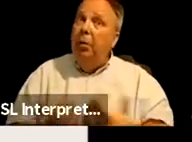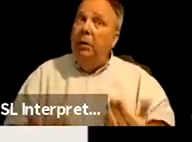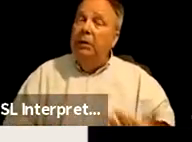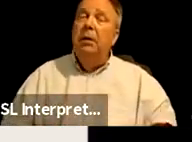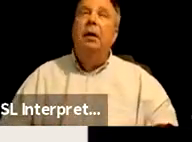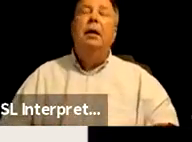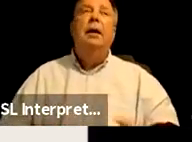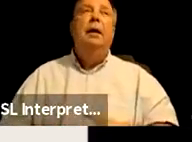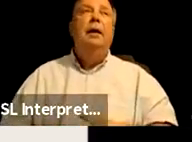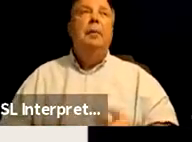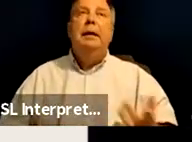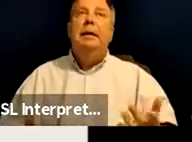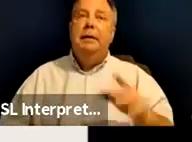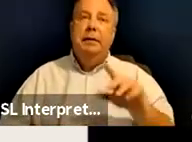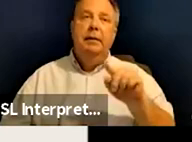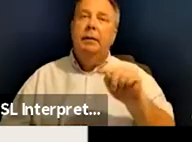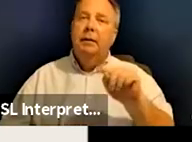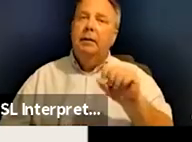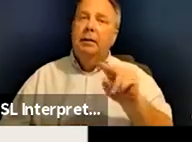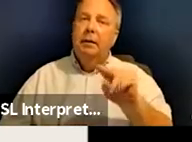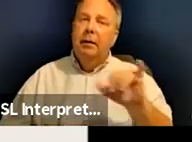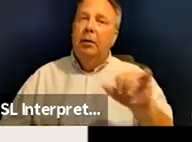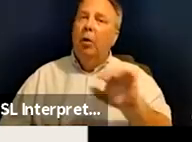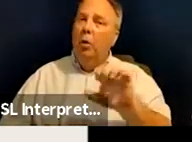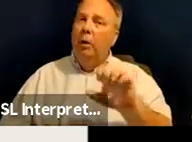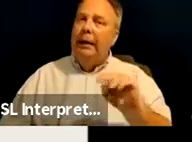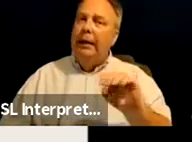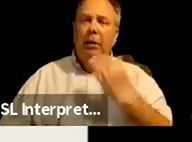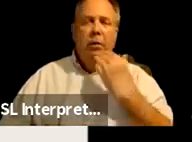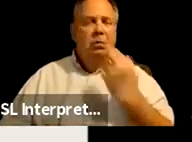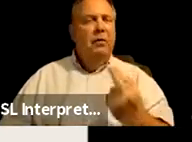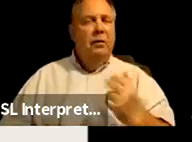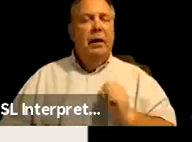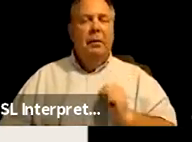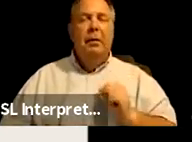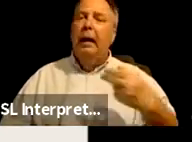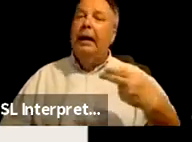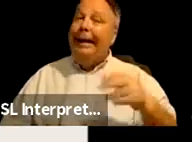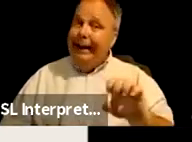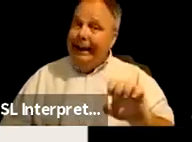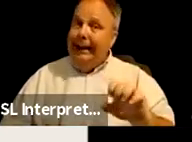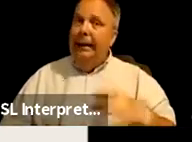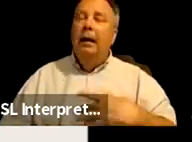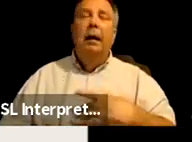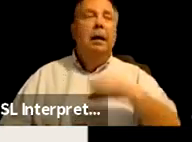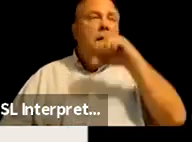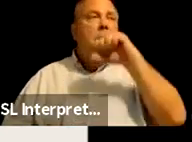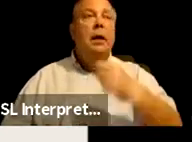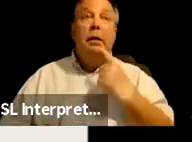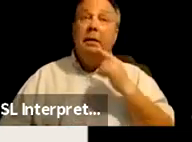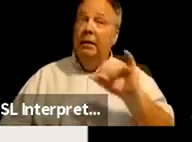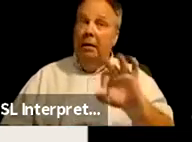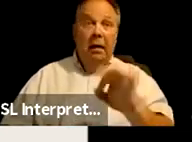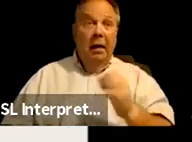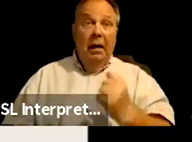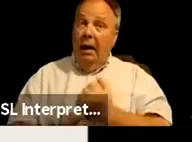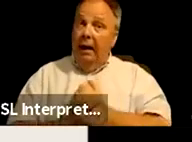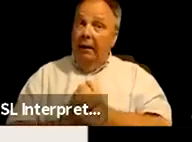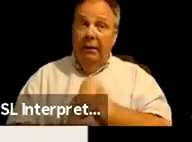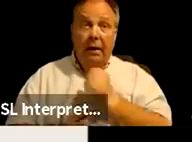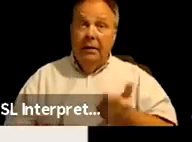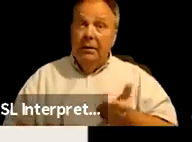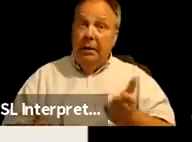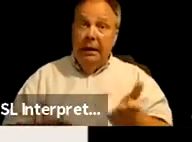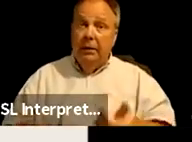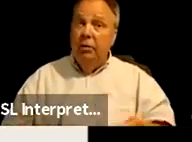But, um, Tony Enos, who's a good friend of mine, he likes to say, if love is no longer being served at the